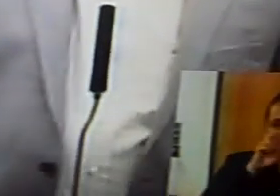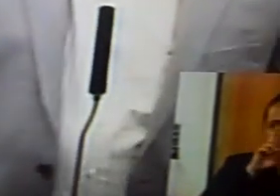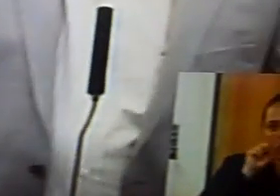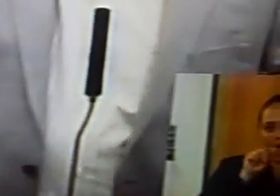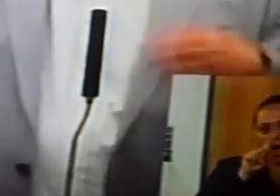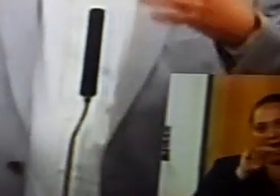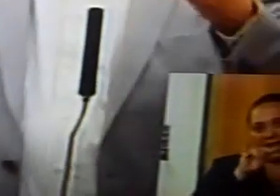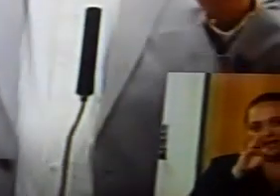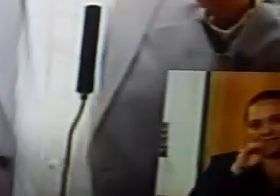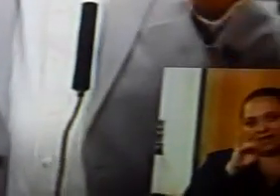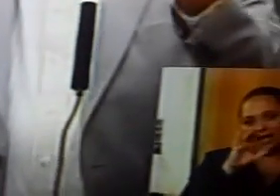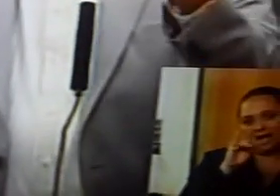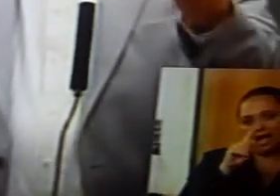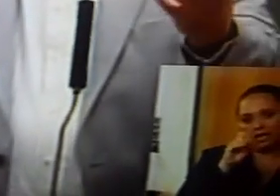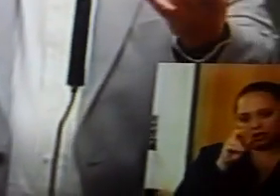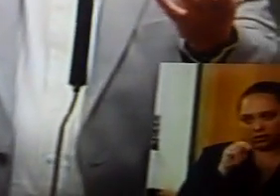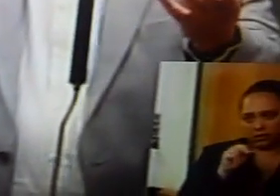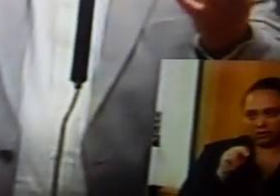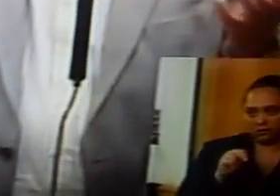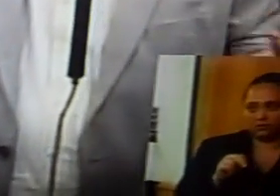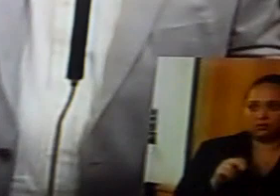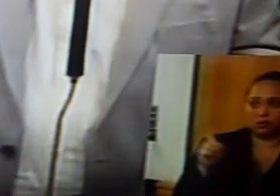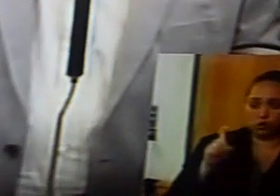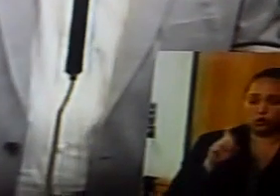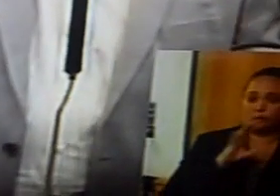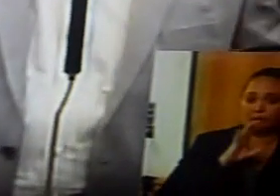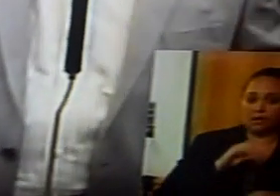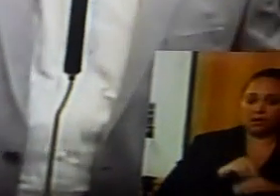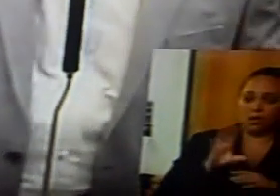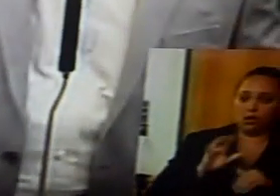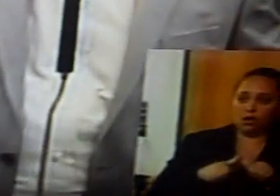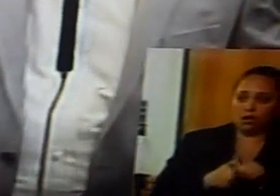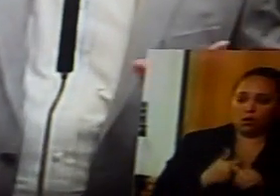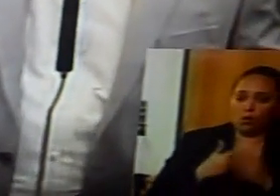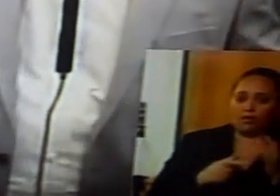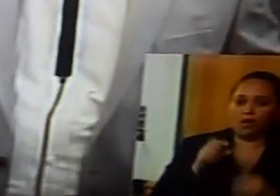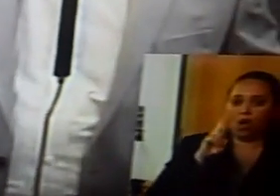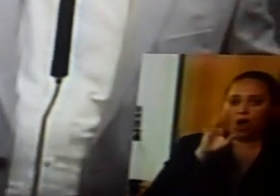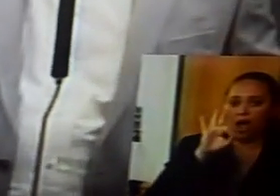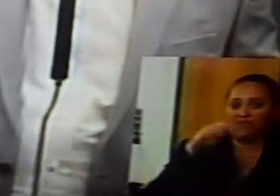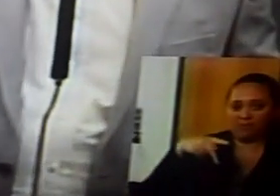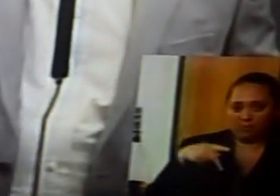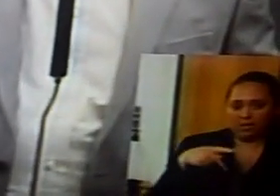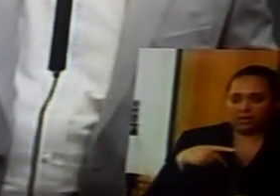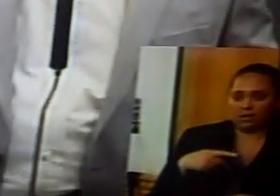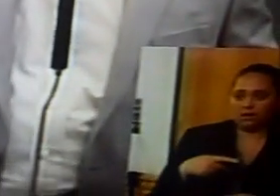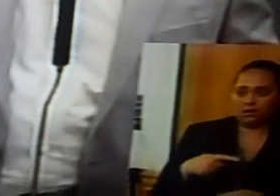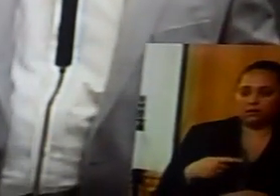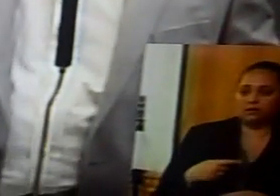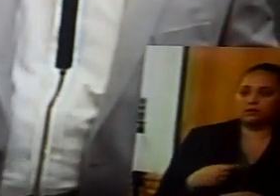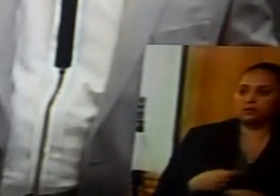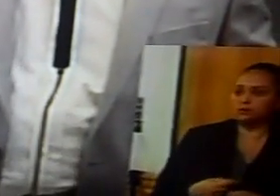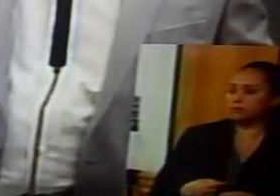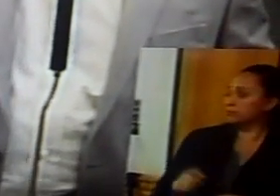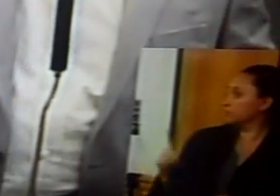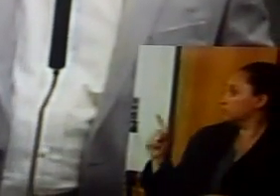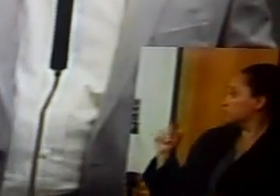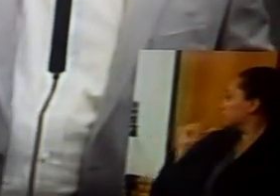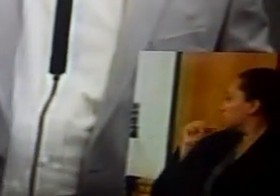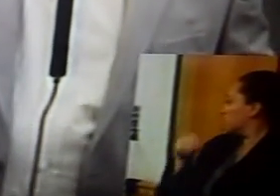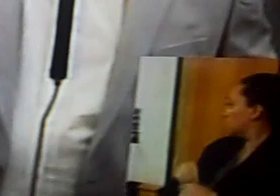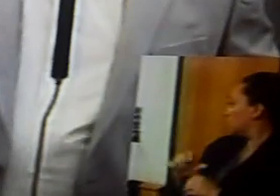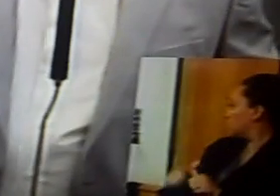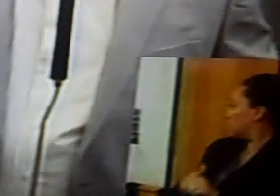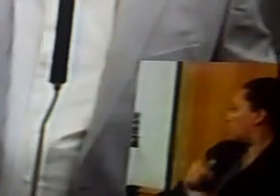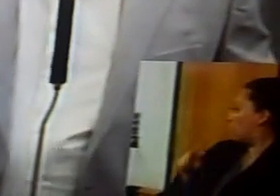that is negotiated. It was clear, it should be in your backup and what the RFP was calling. We were very succinct, very, very defined.